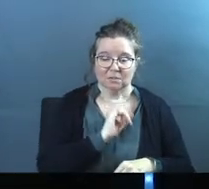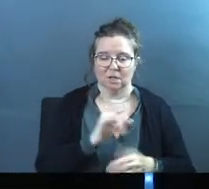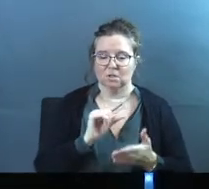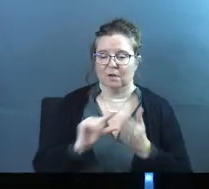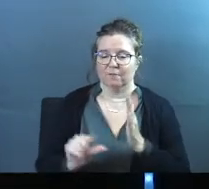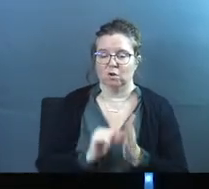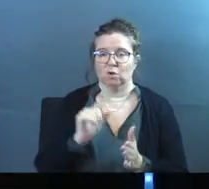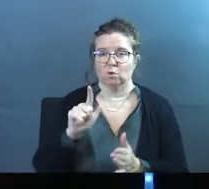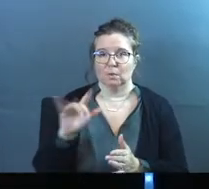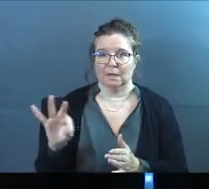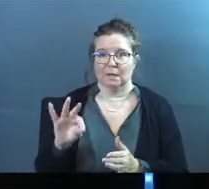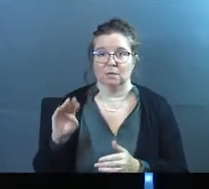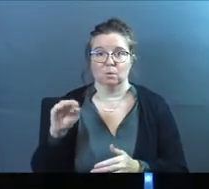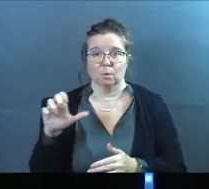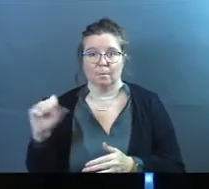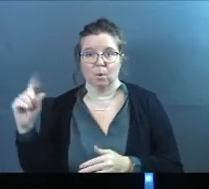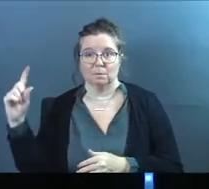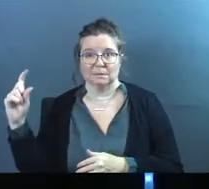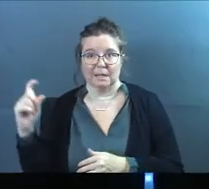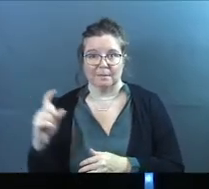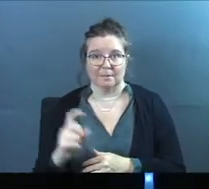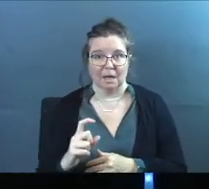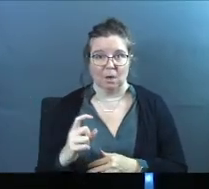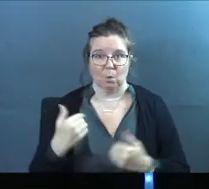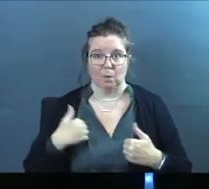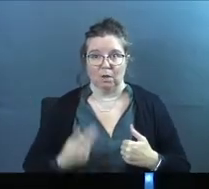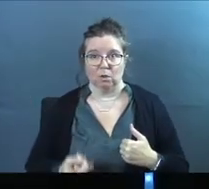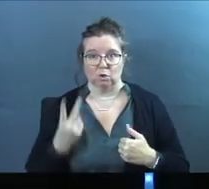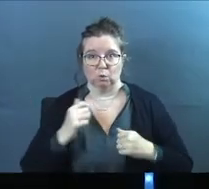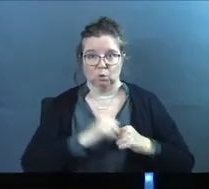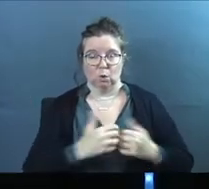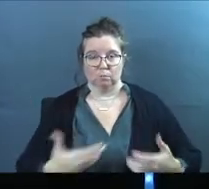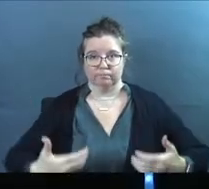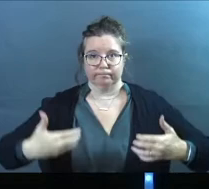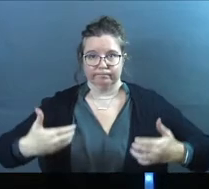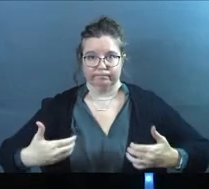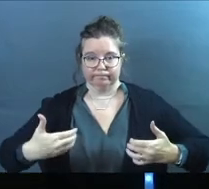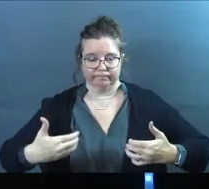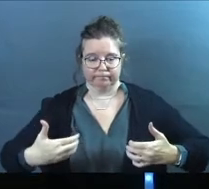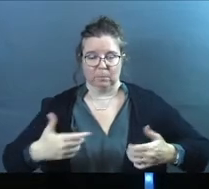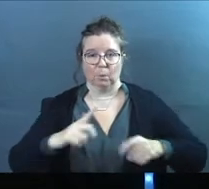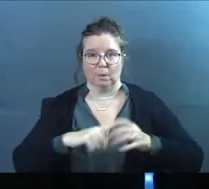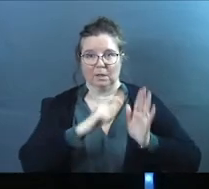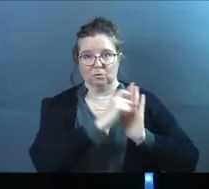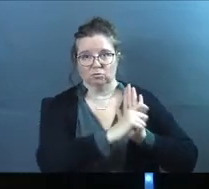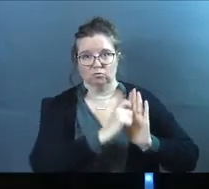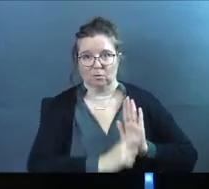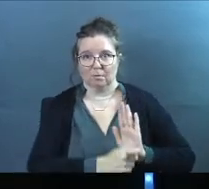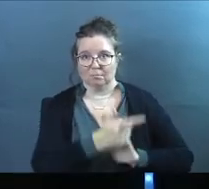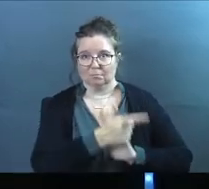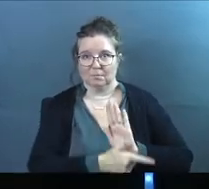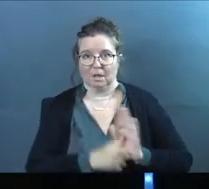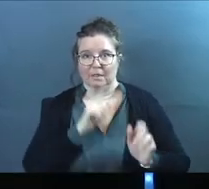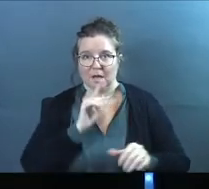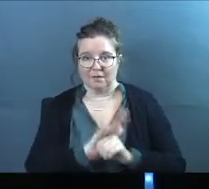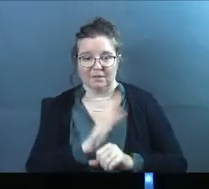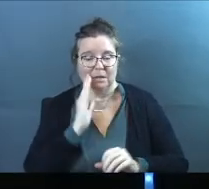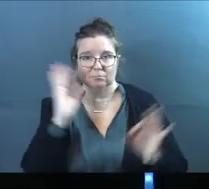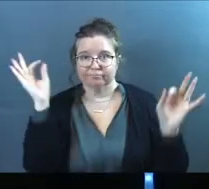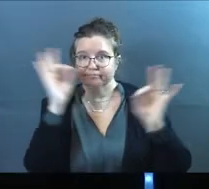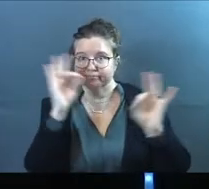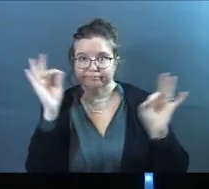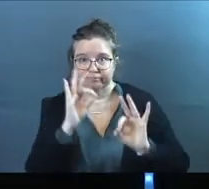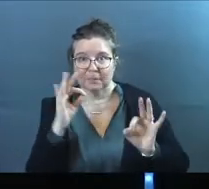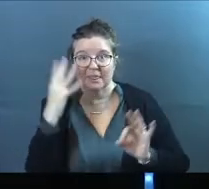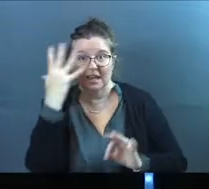Verse 29, when Moses came down Mount Sinai, carrying the two stone tablets inscribed with the terms of the covenant, he wasn't aware.